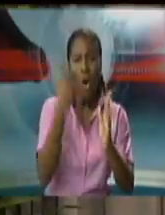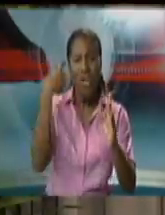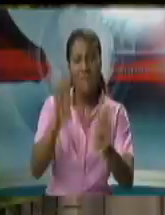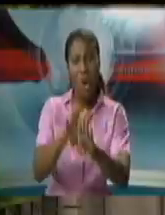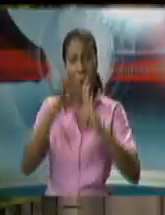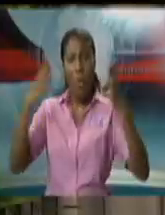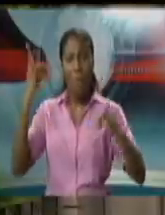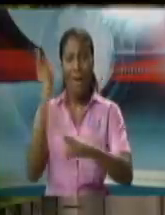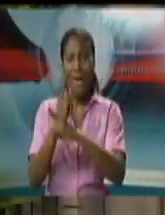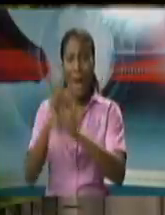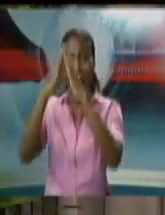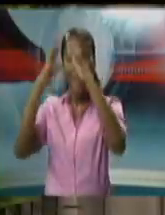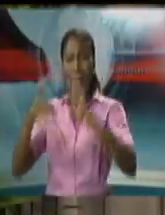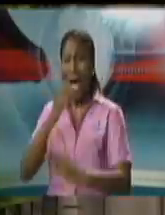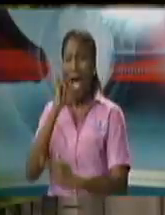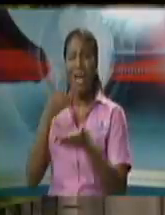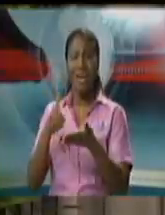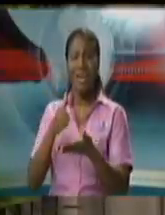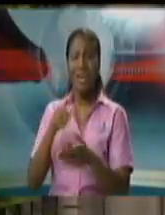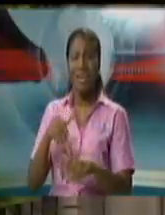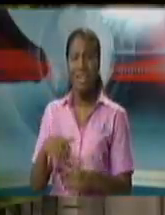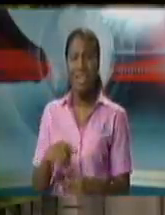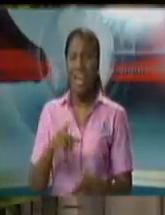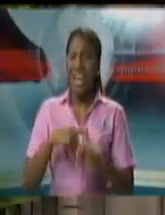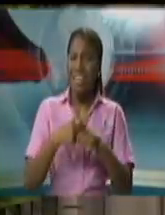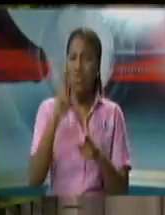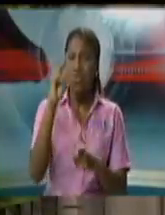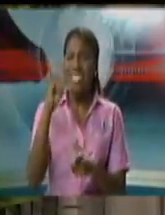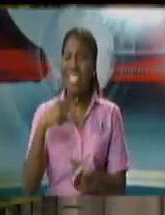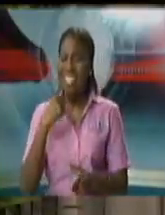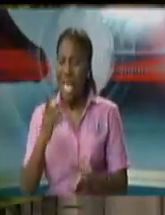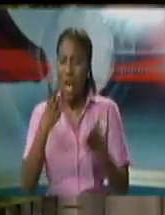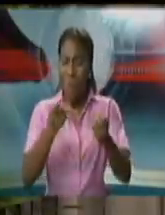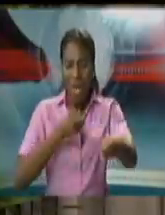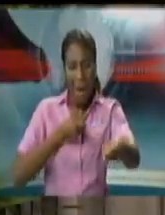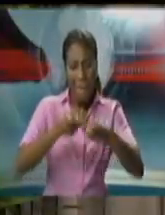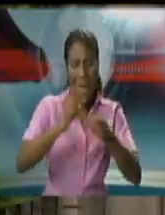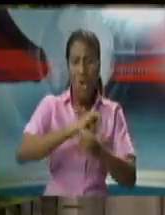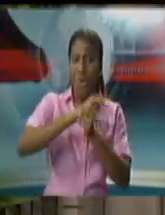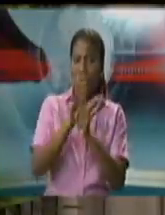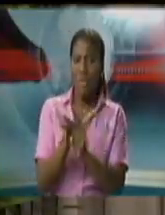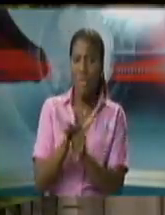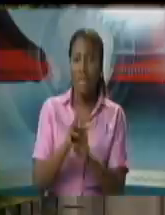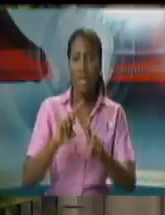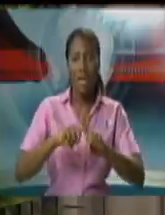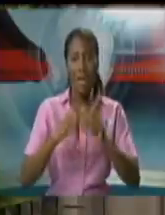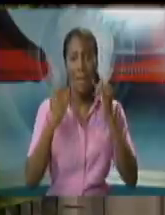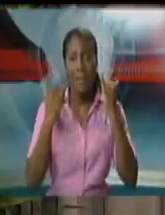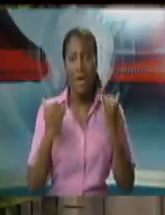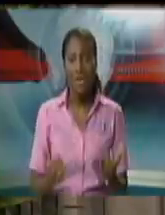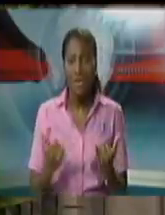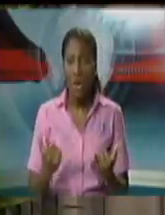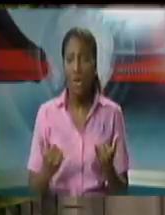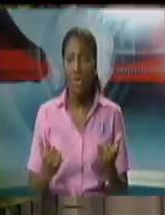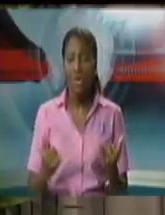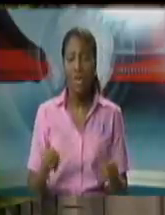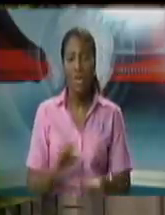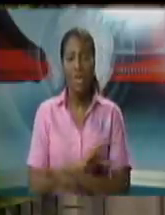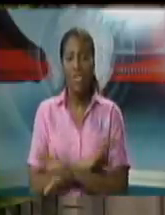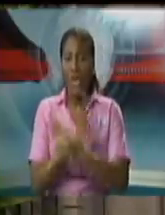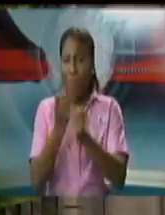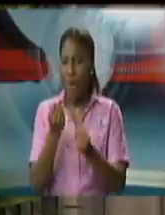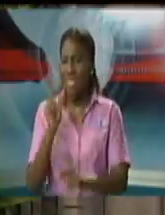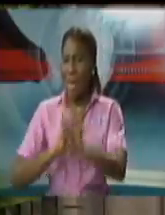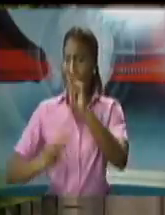population let's manage covet appropriately but then they're fighting to release people who are confirmed as having covet and